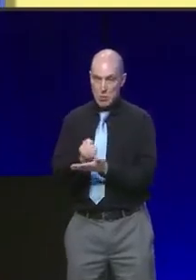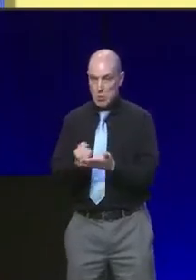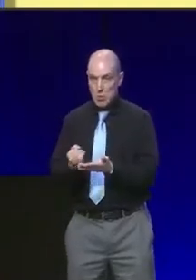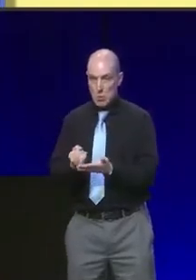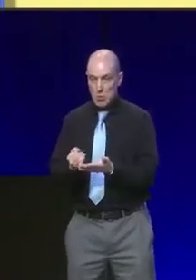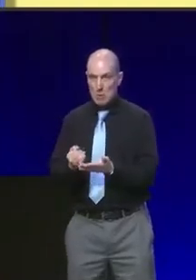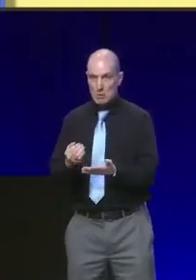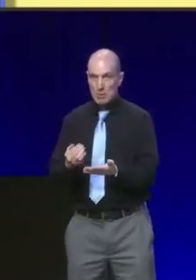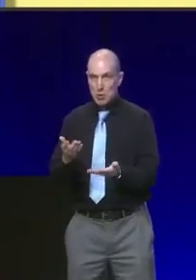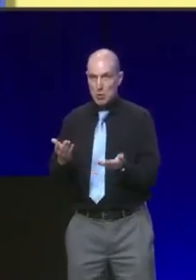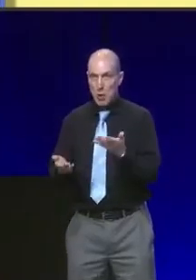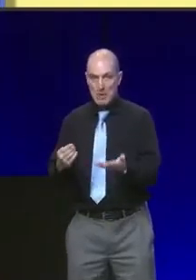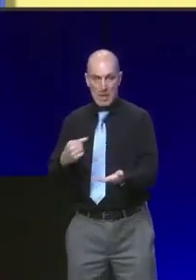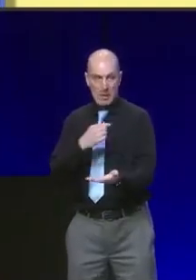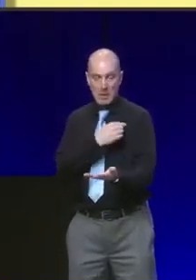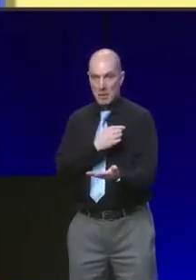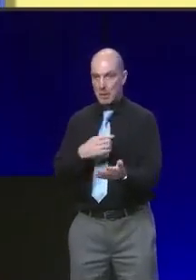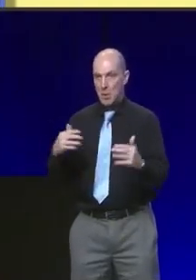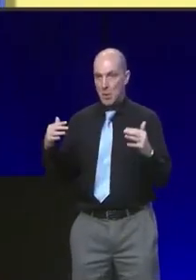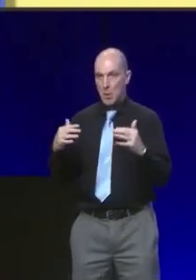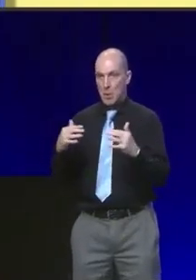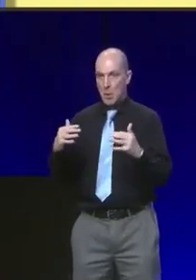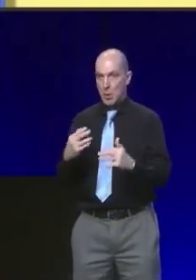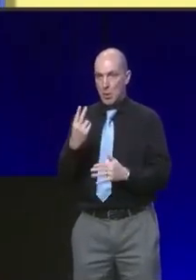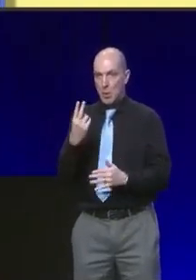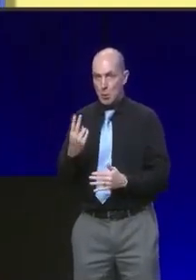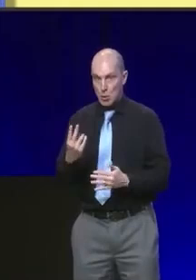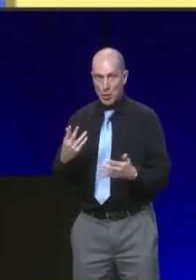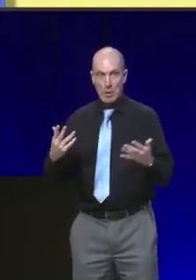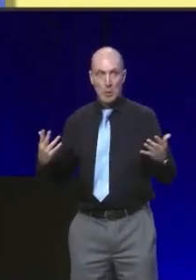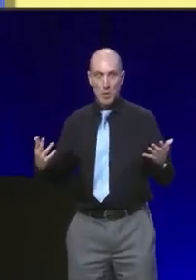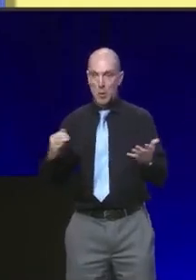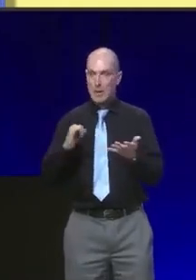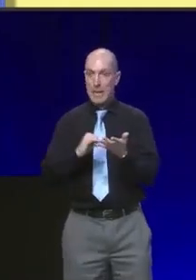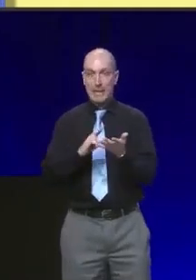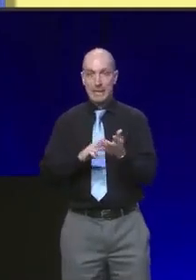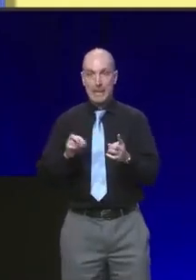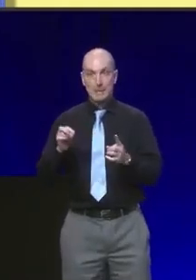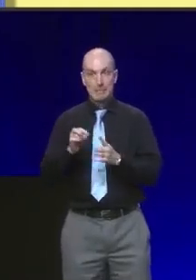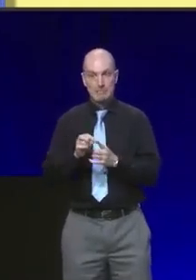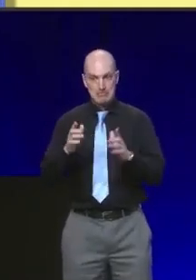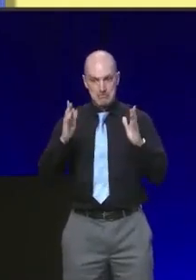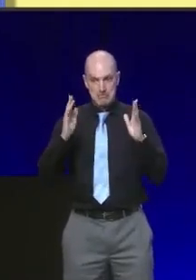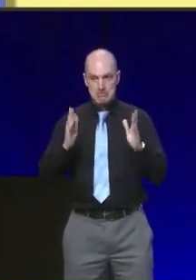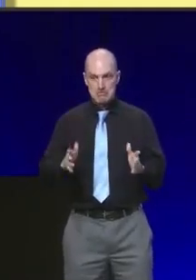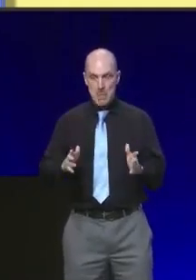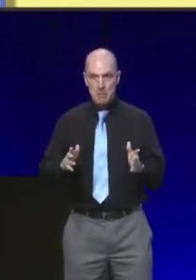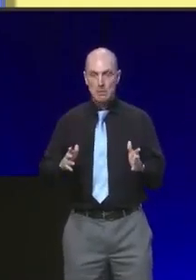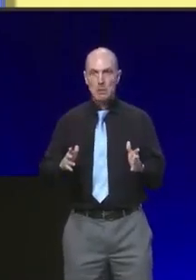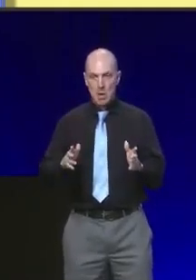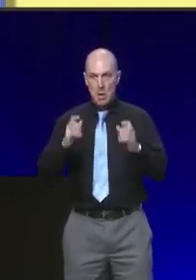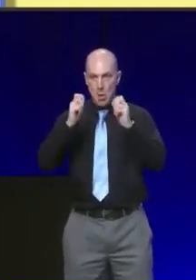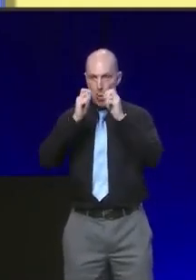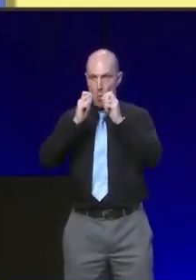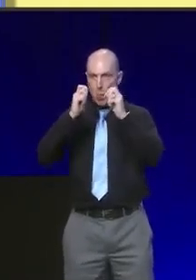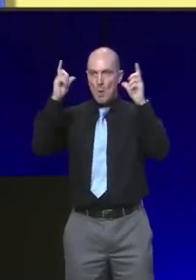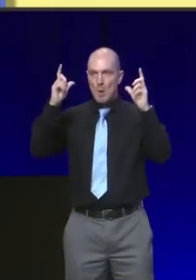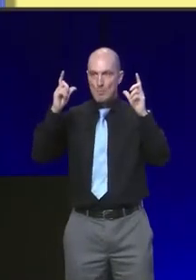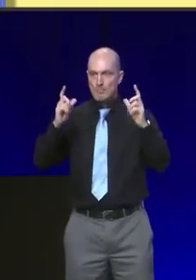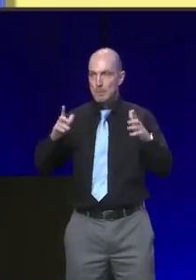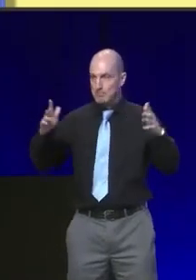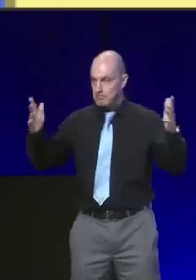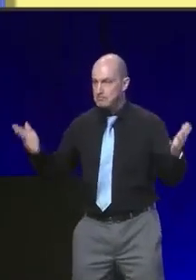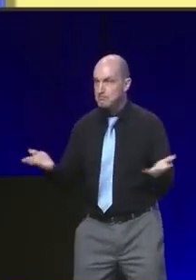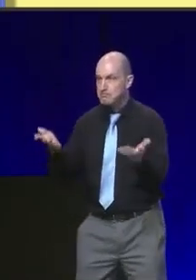falls on us, the National Party of Scotland, to awaken that sense of optimism and hope amongst our fellow